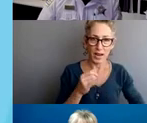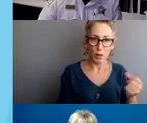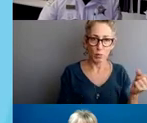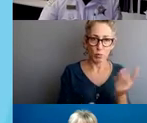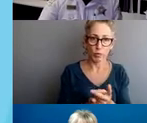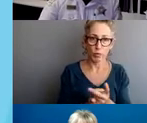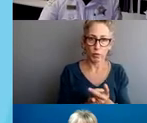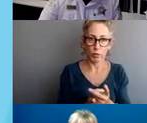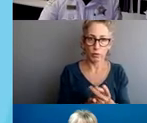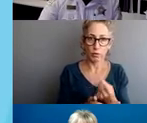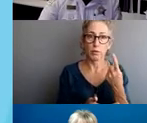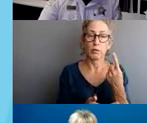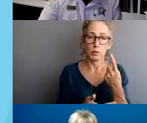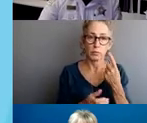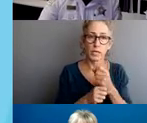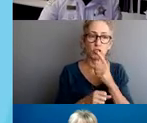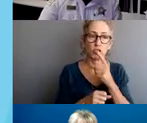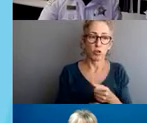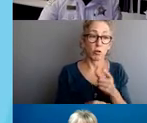qualifications.